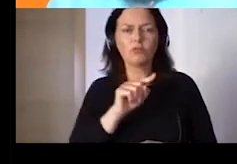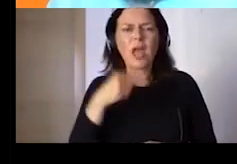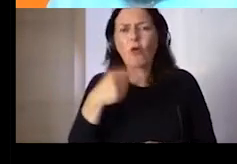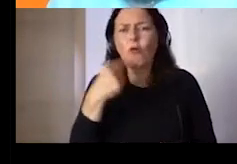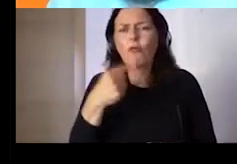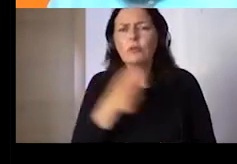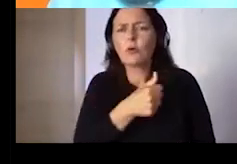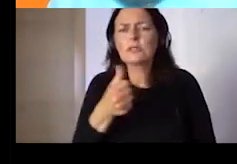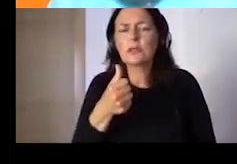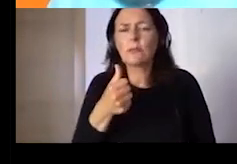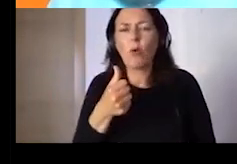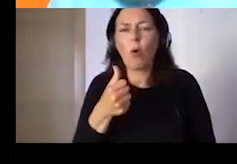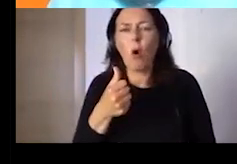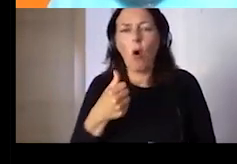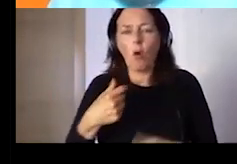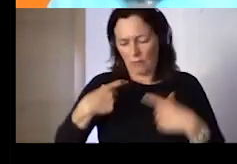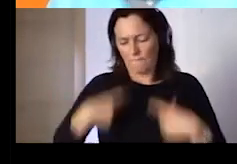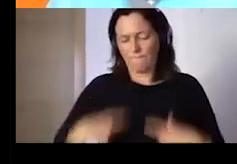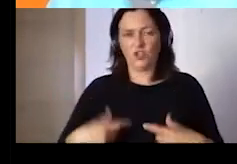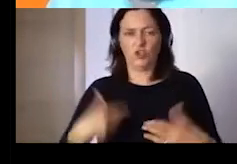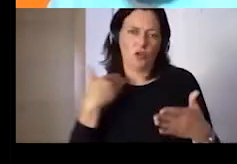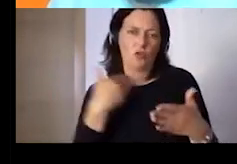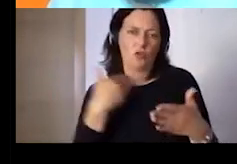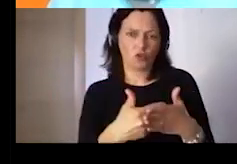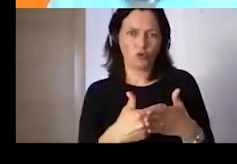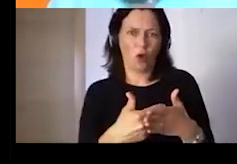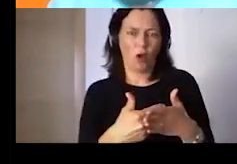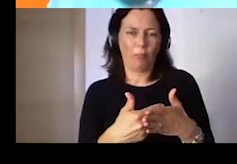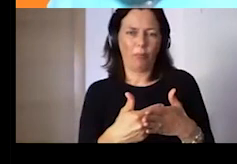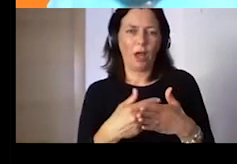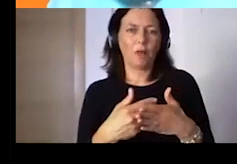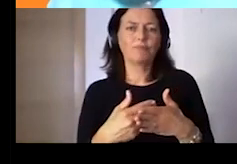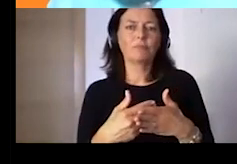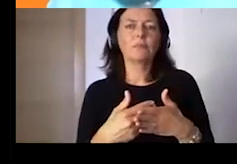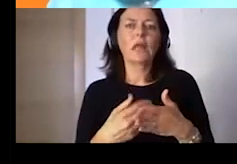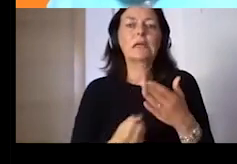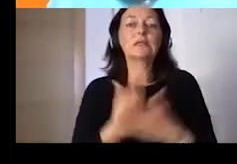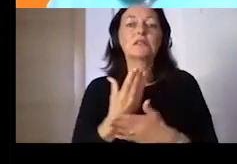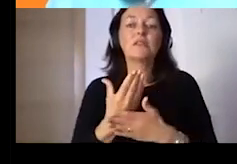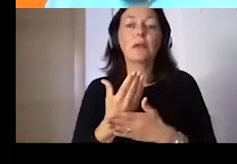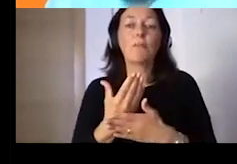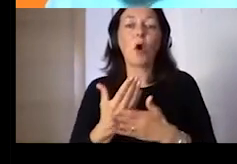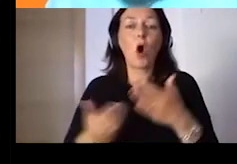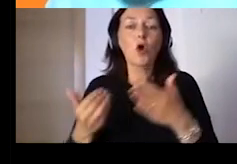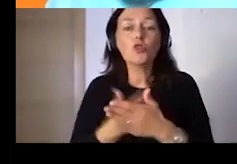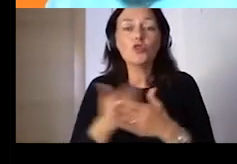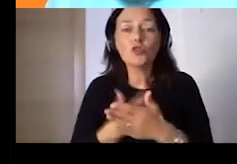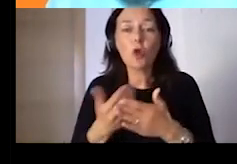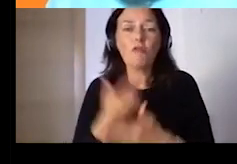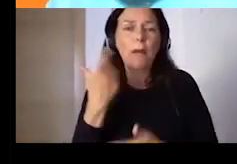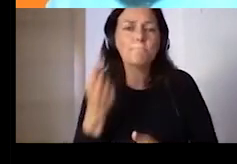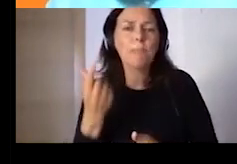and new partnerships between education and other sectors. Third,